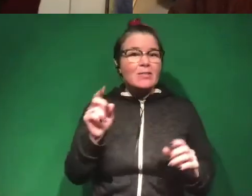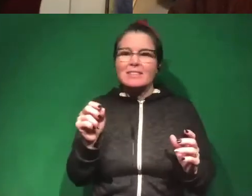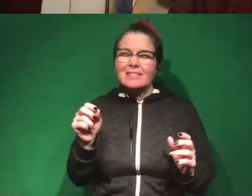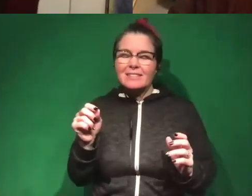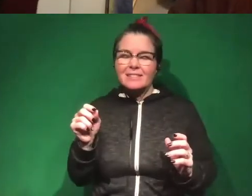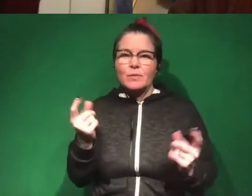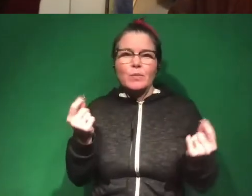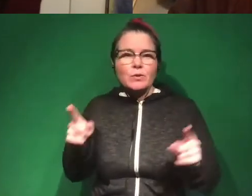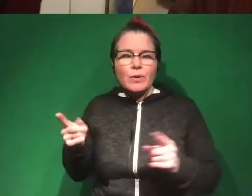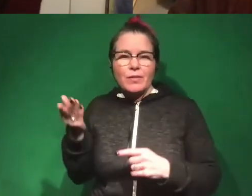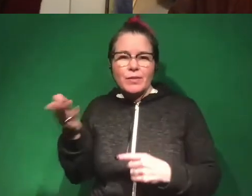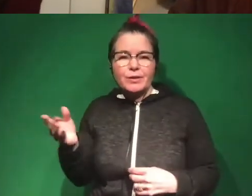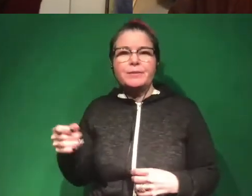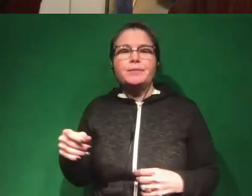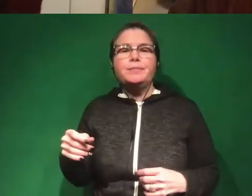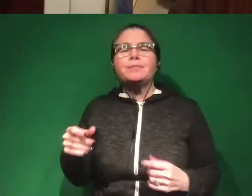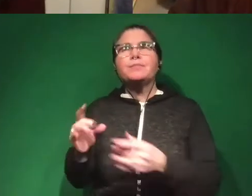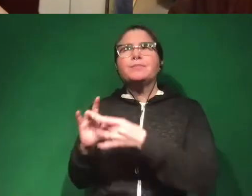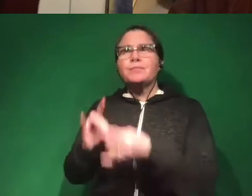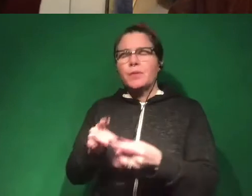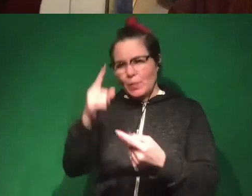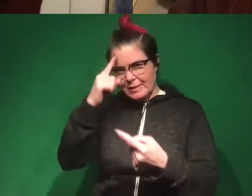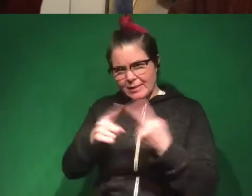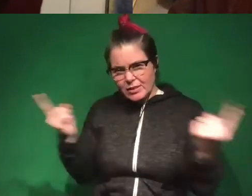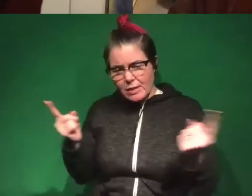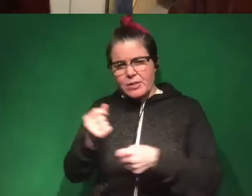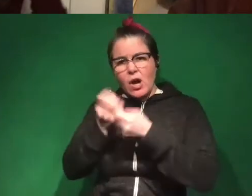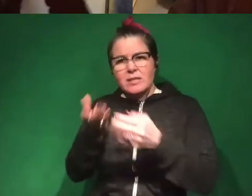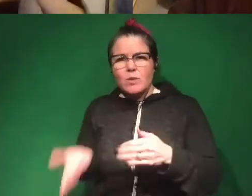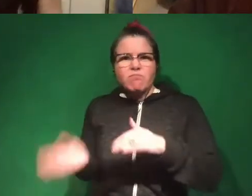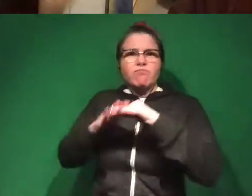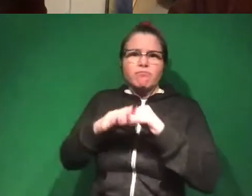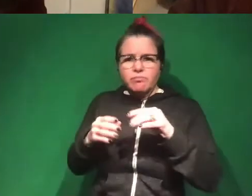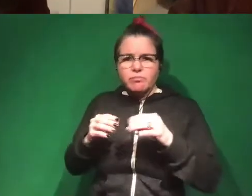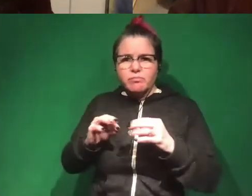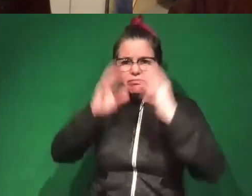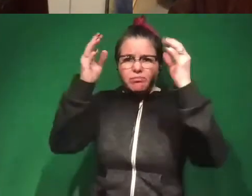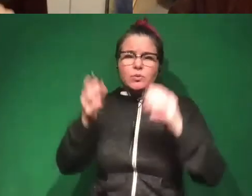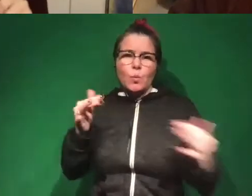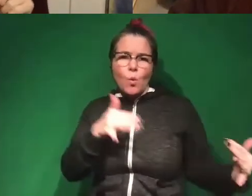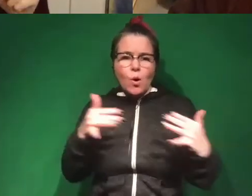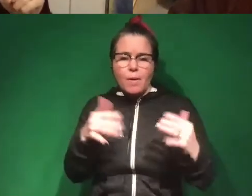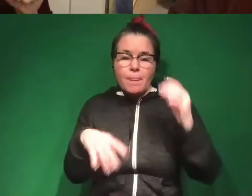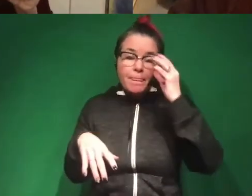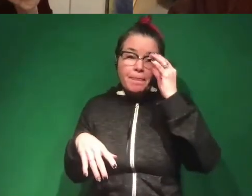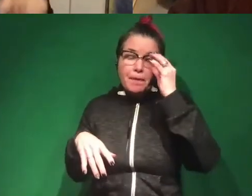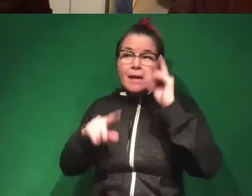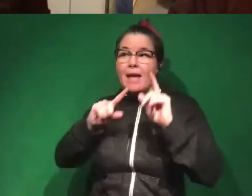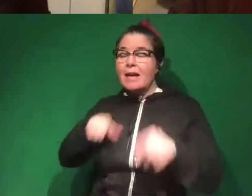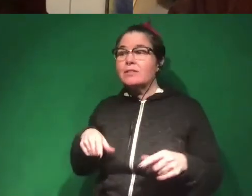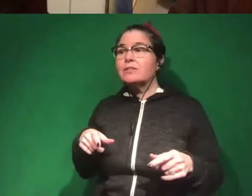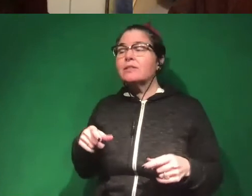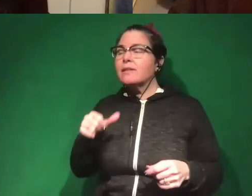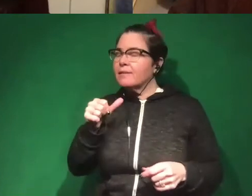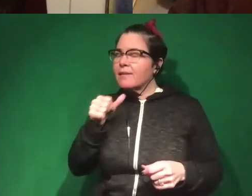going on there? And so what is it about these disagreements that cause them to escalate to war? And it turns out there, the answer is a mix of a lack of